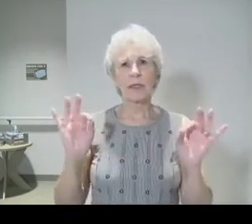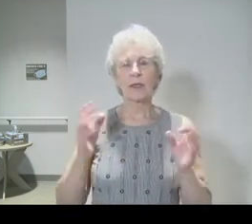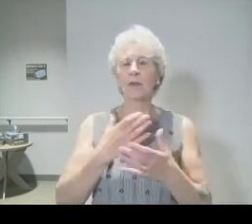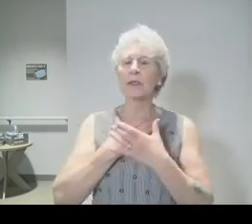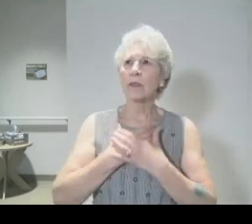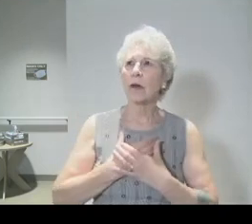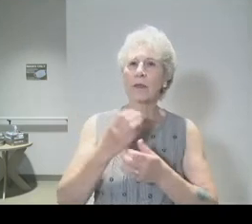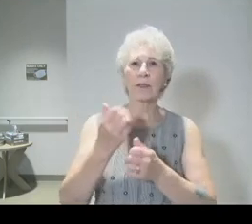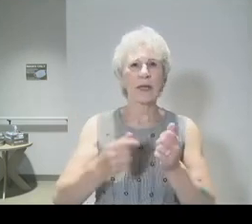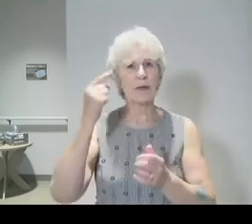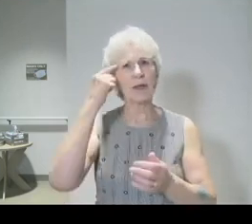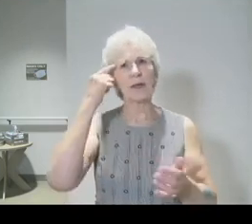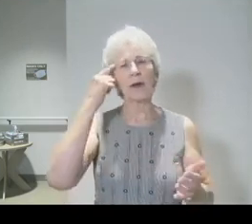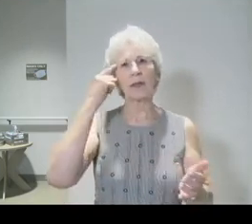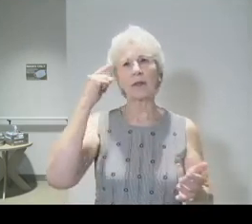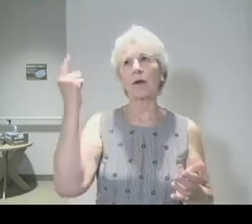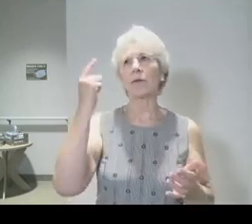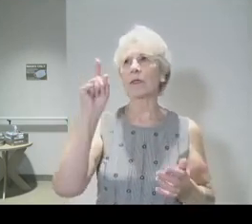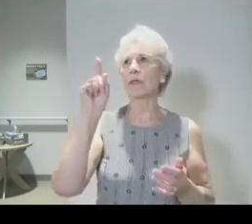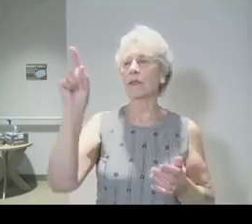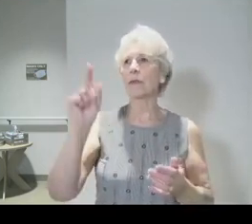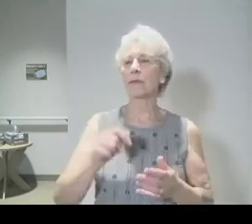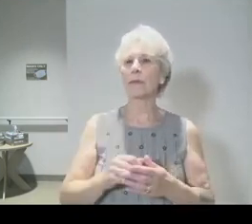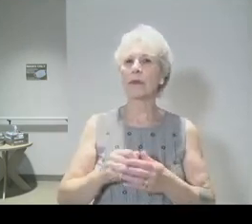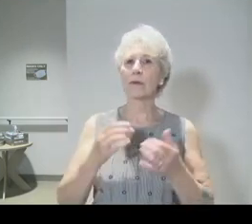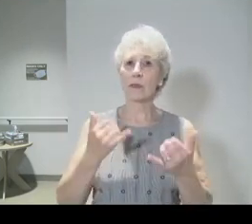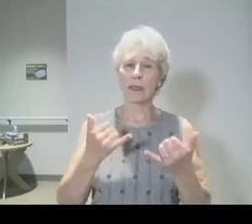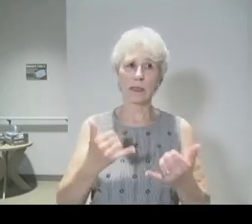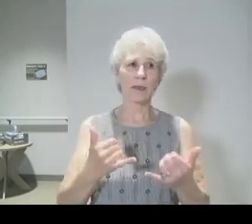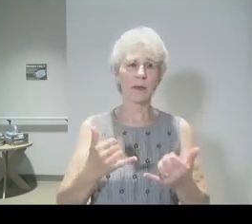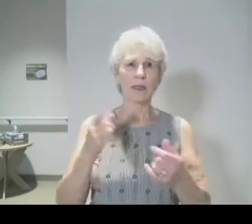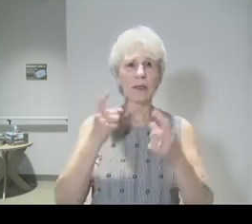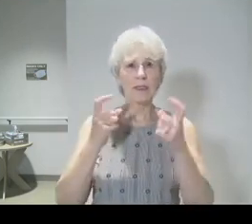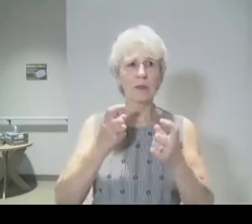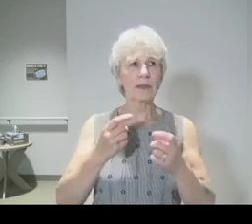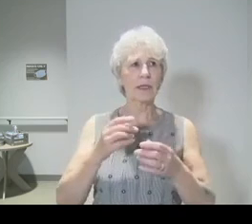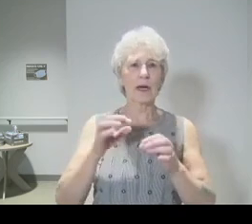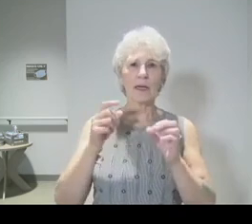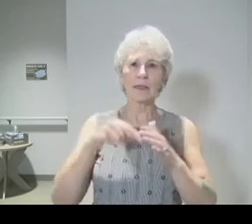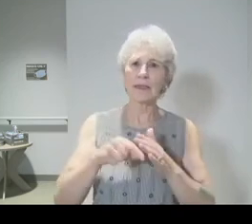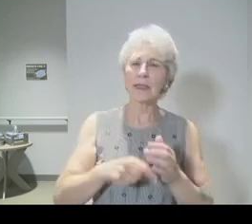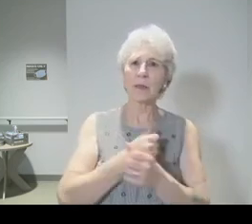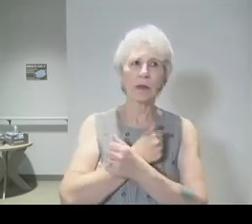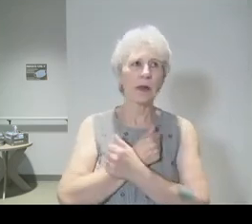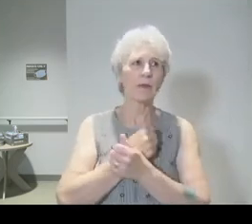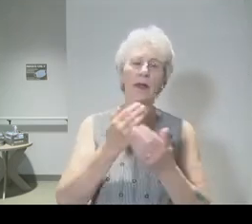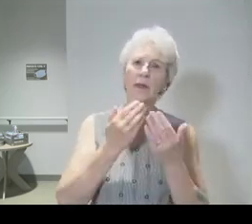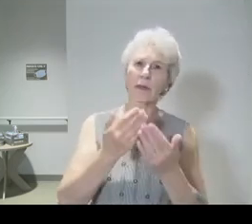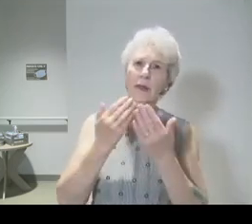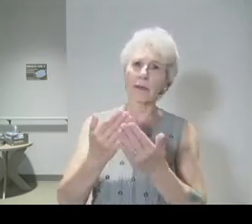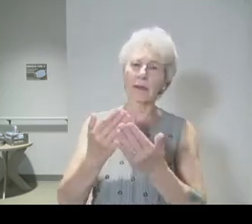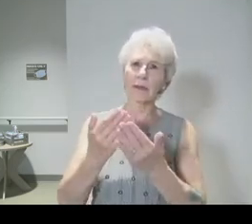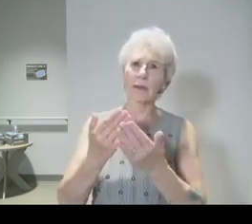thought will be of you. For now, Lord, we express our deep love and thankfulness as we eat this